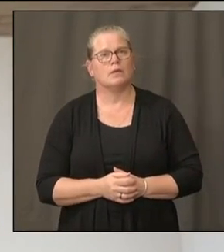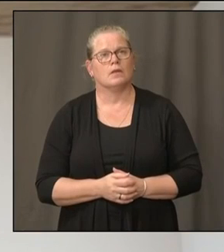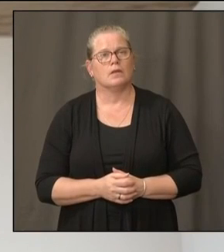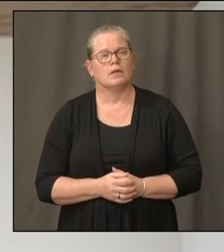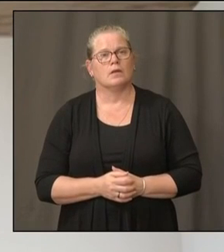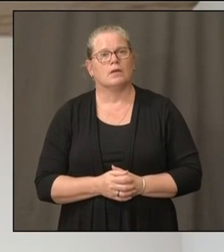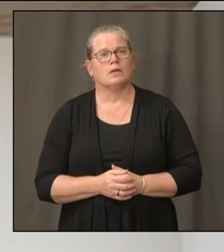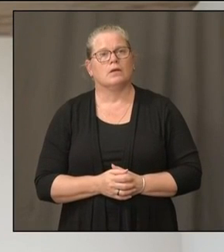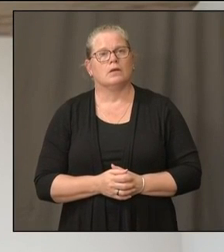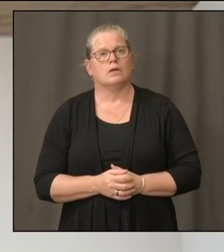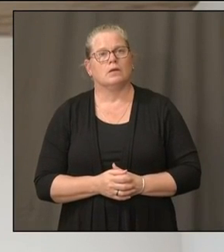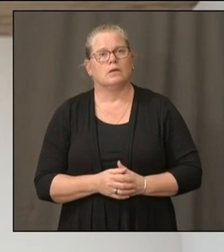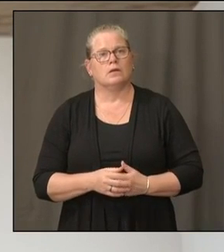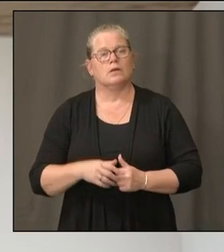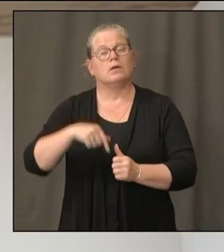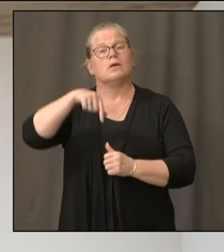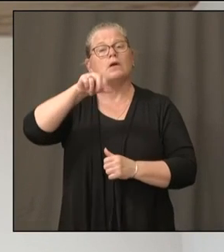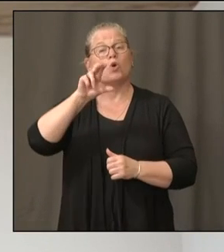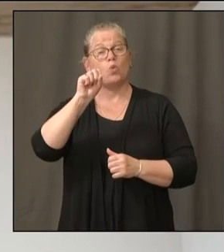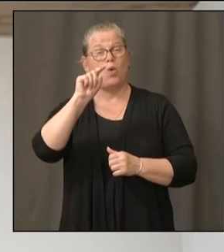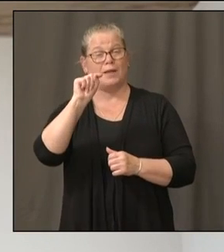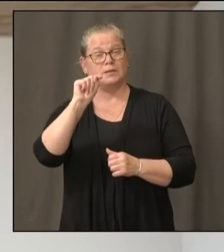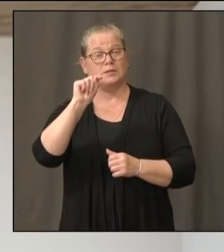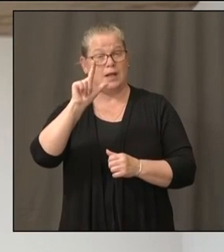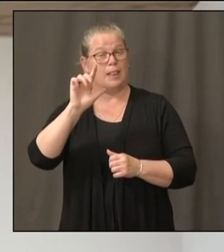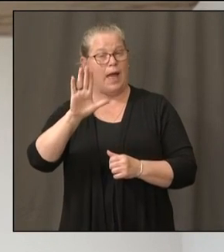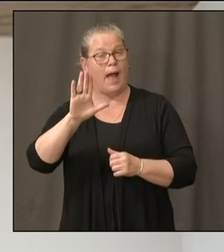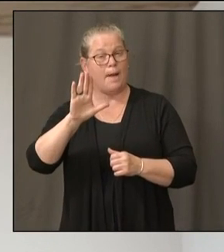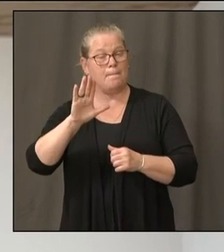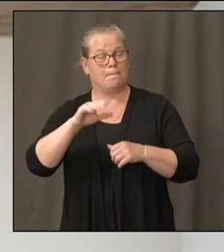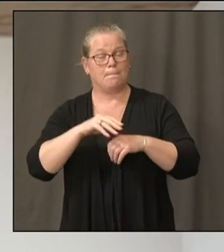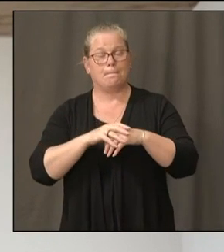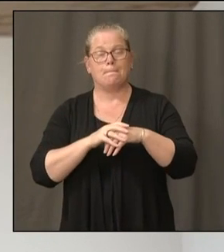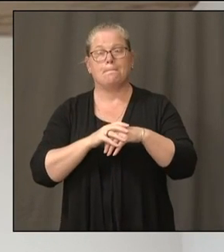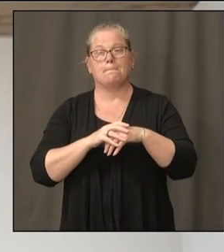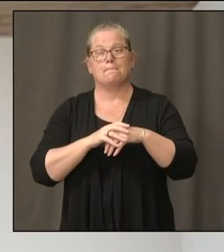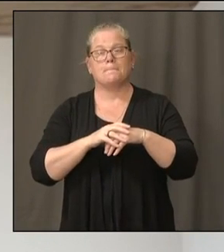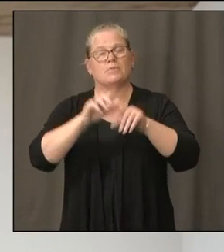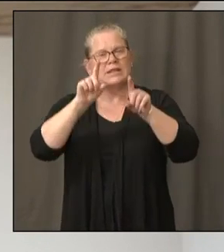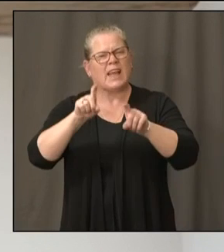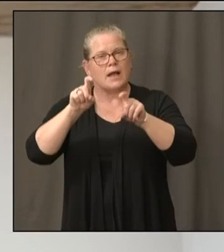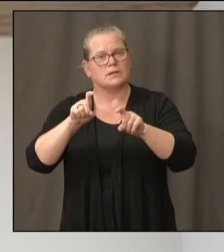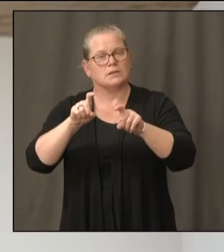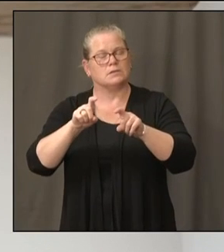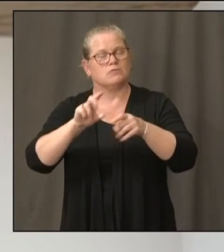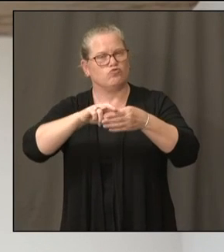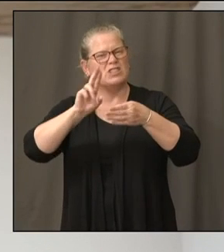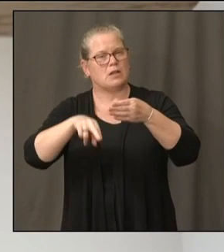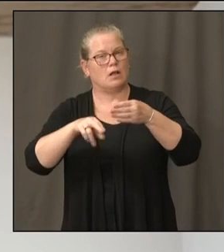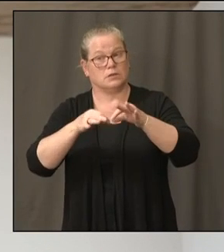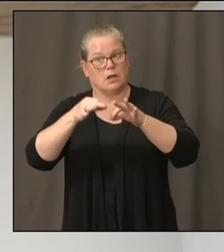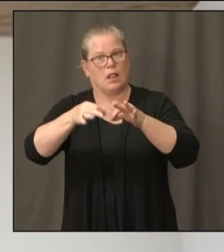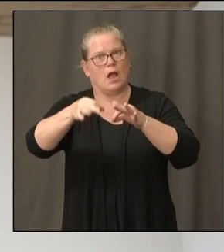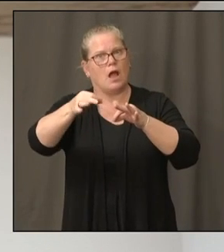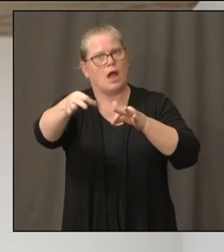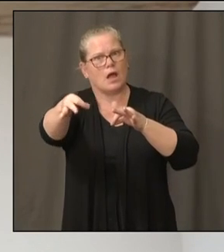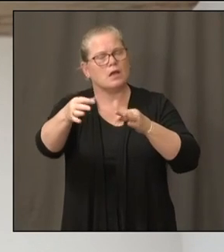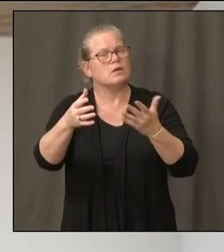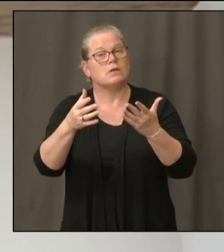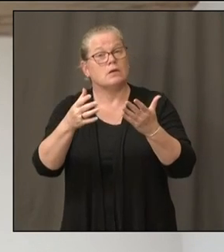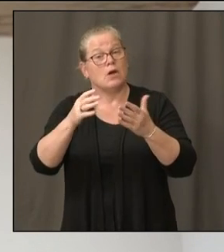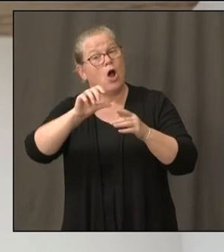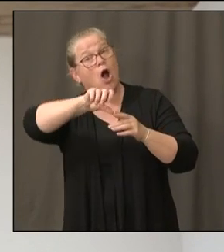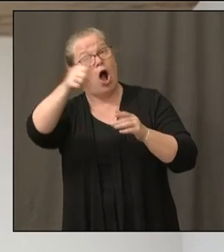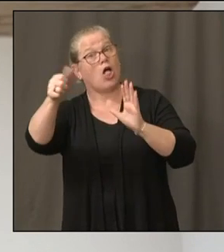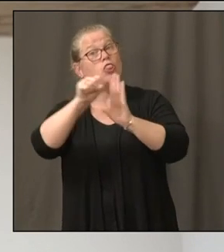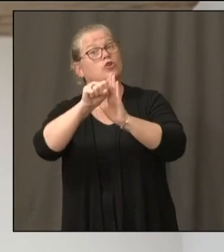in Quest and the other commercial labs because of the demands in other states? What is the impact on the